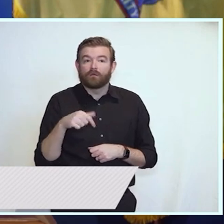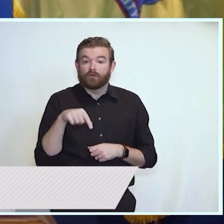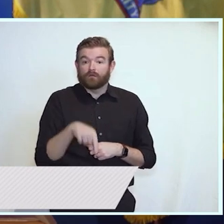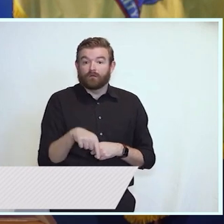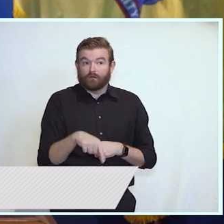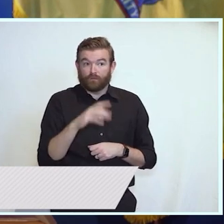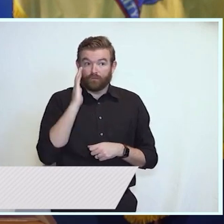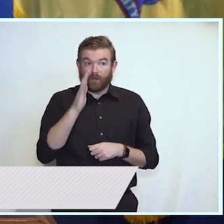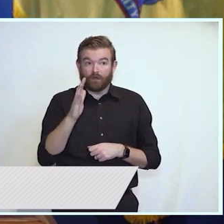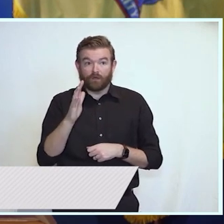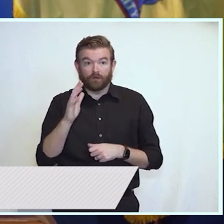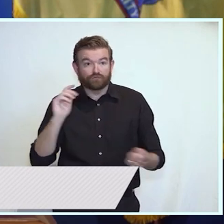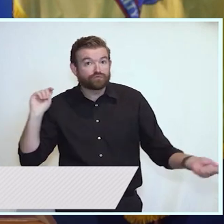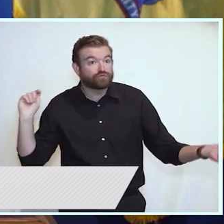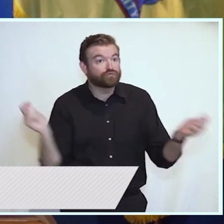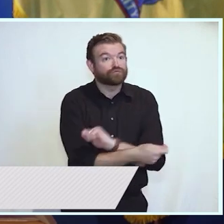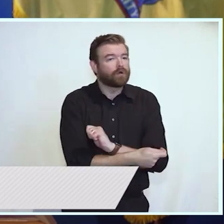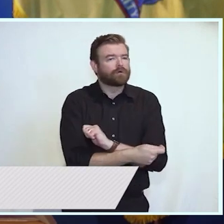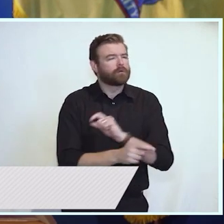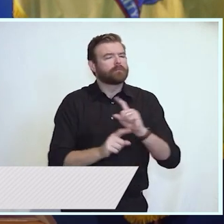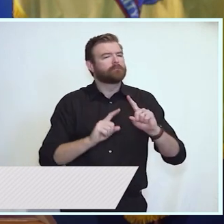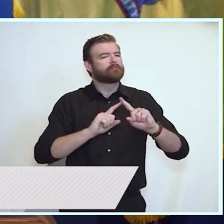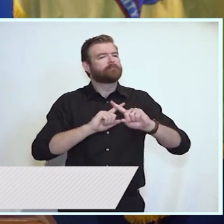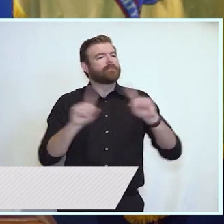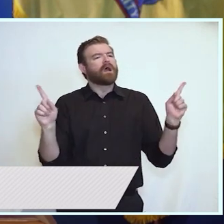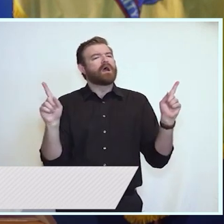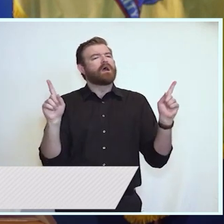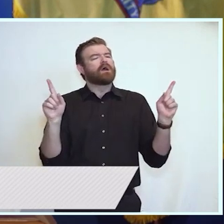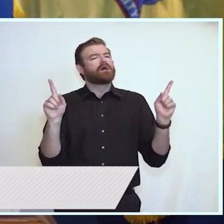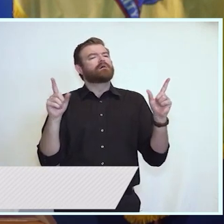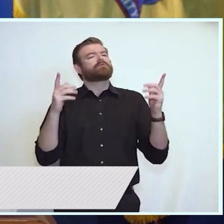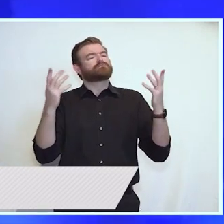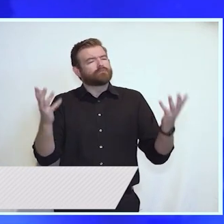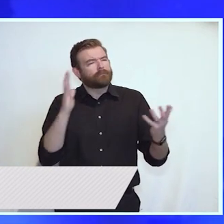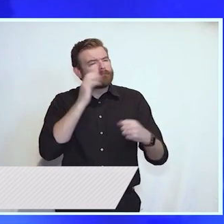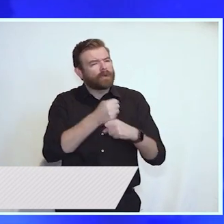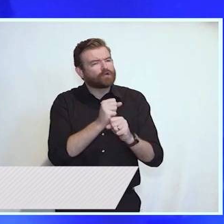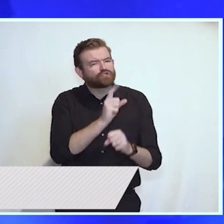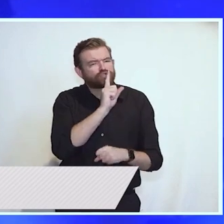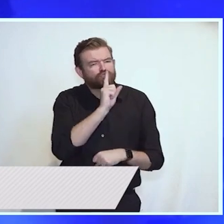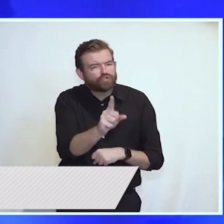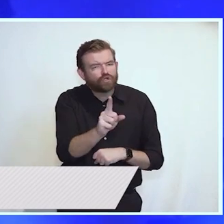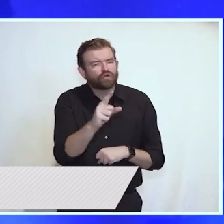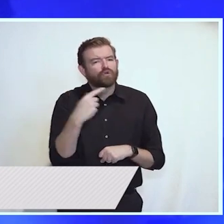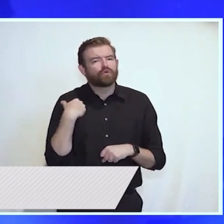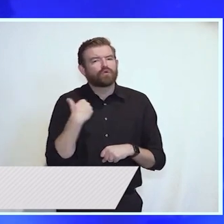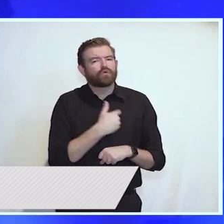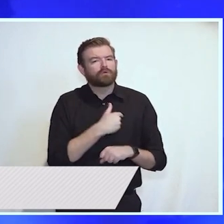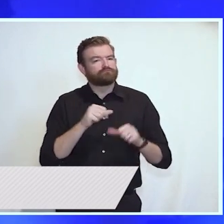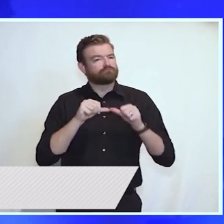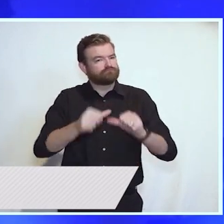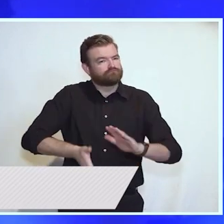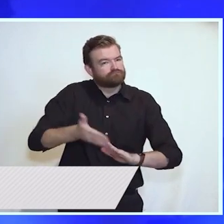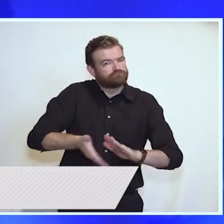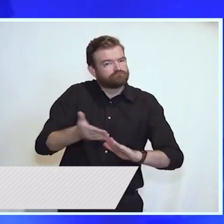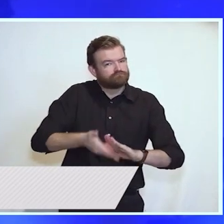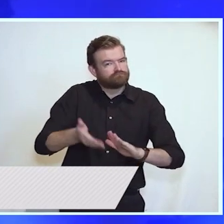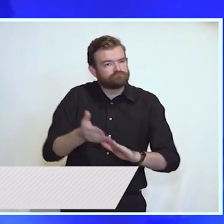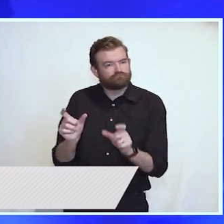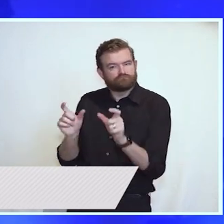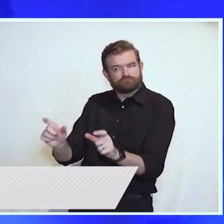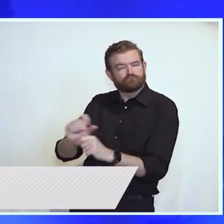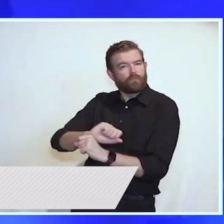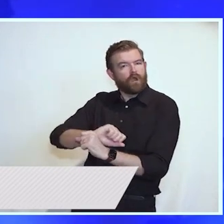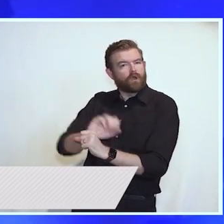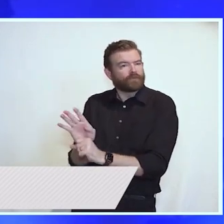ensuring our continued and coordinated response so we can move forward and put COVID behind us. A response that